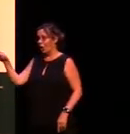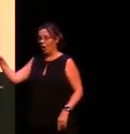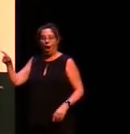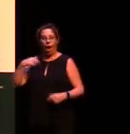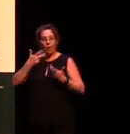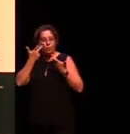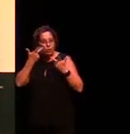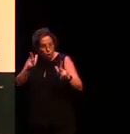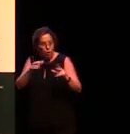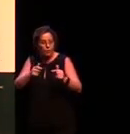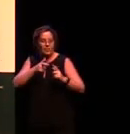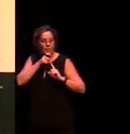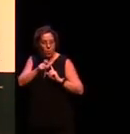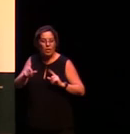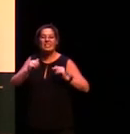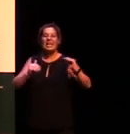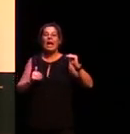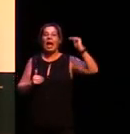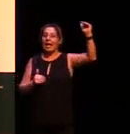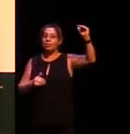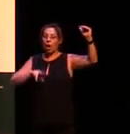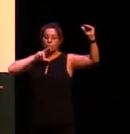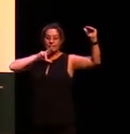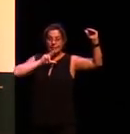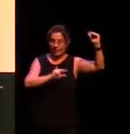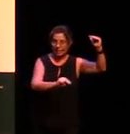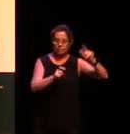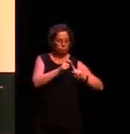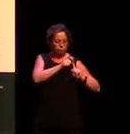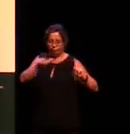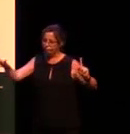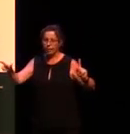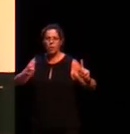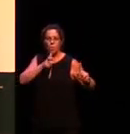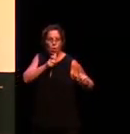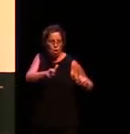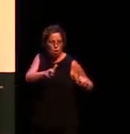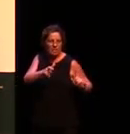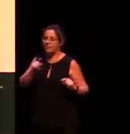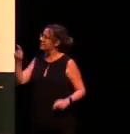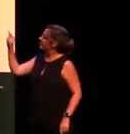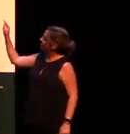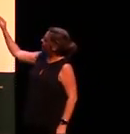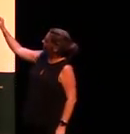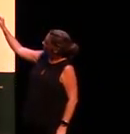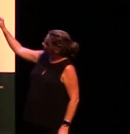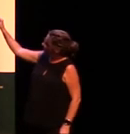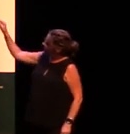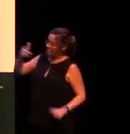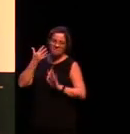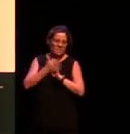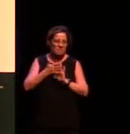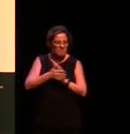this little excerpt is the adult is going to say a big long word which means you're not giving us a chance